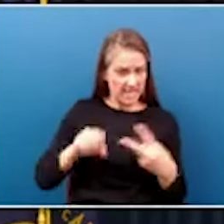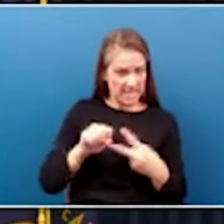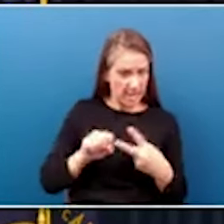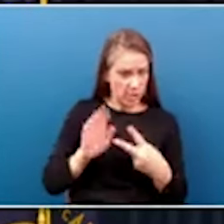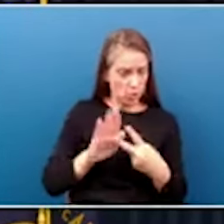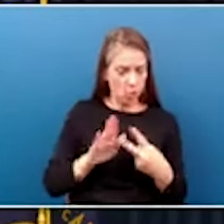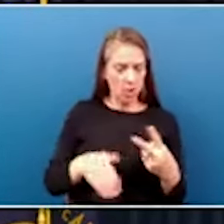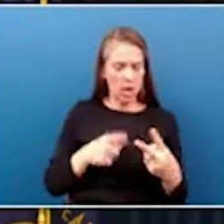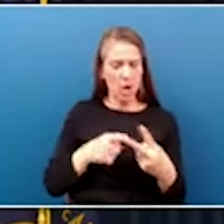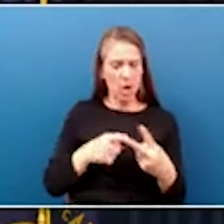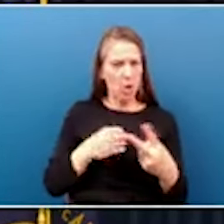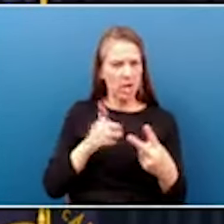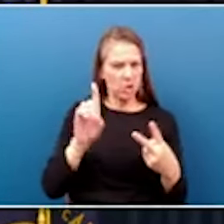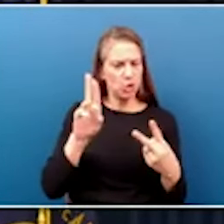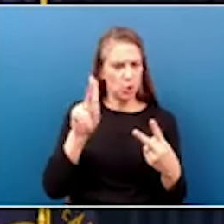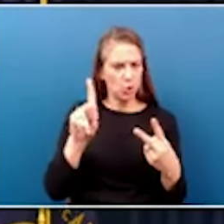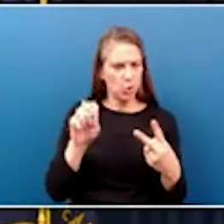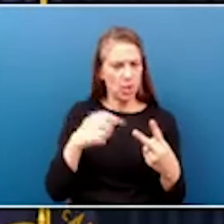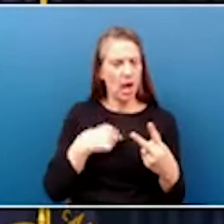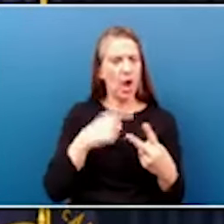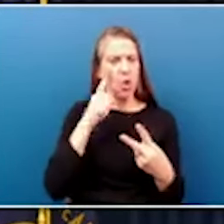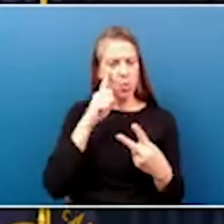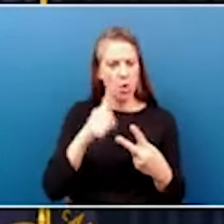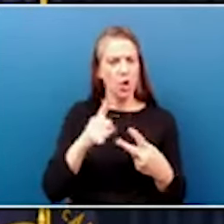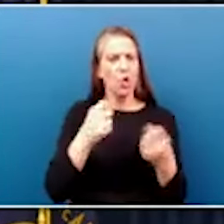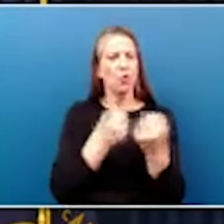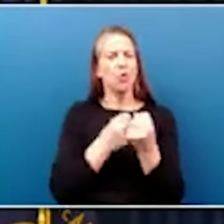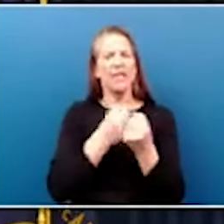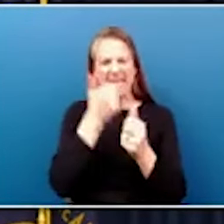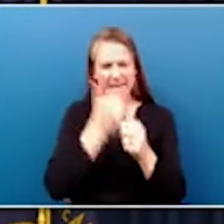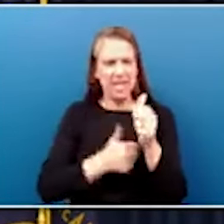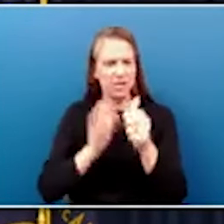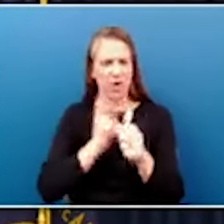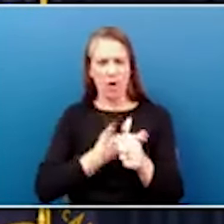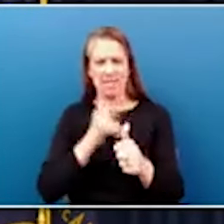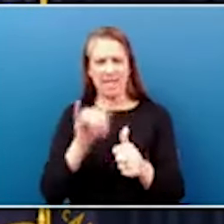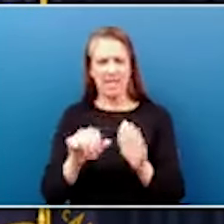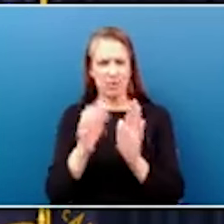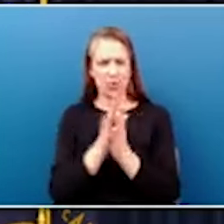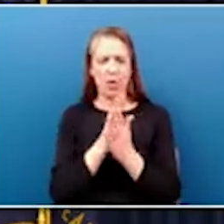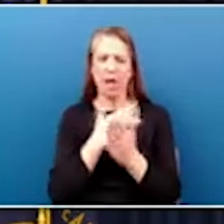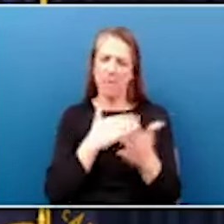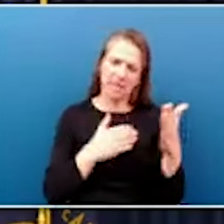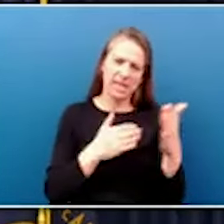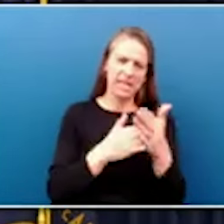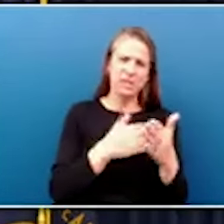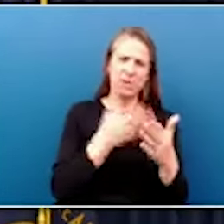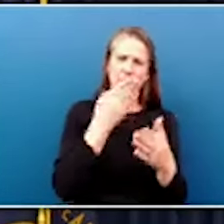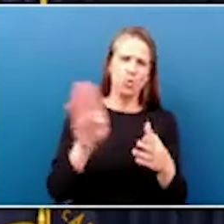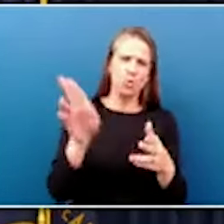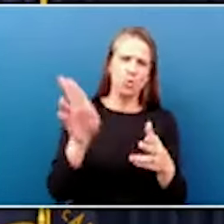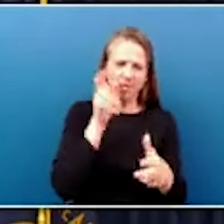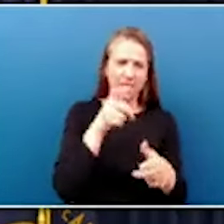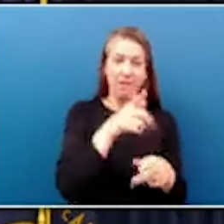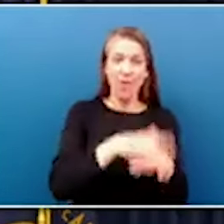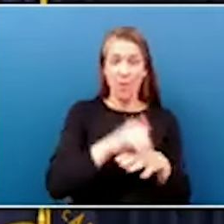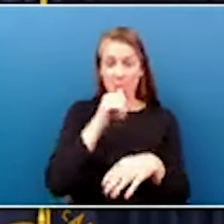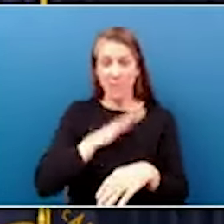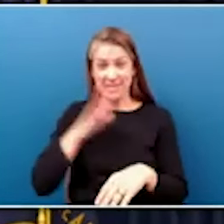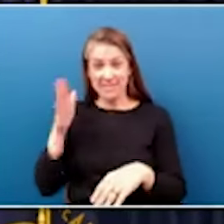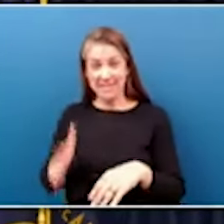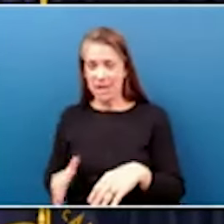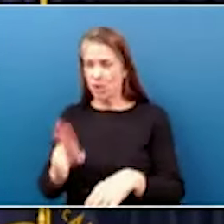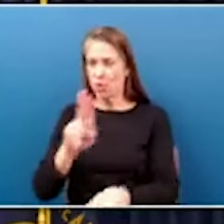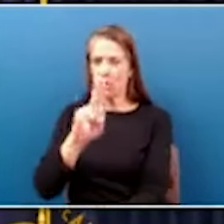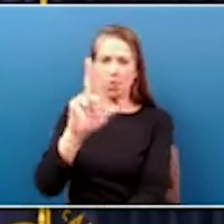So I will be rooting for each of our Kentucky schools. I will be rooting against the Blue Devils. And certainly on the women's side, it's UofL all the